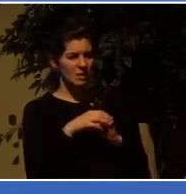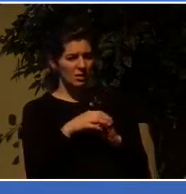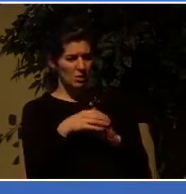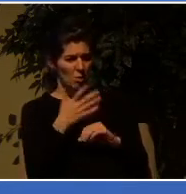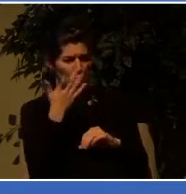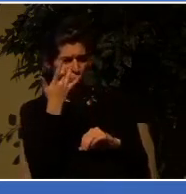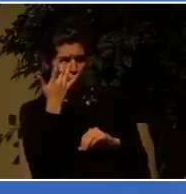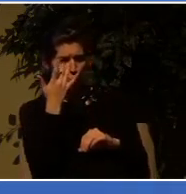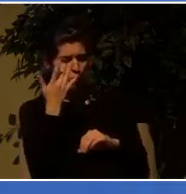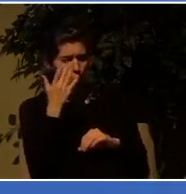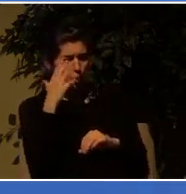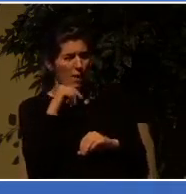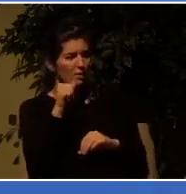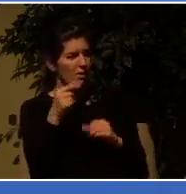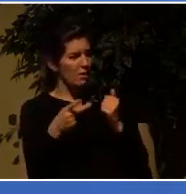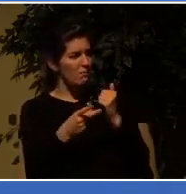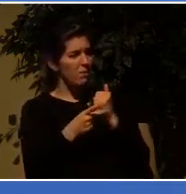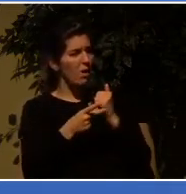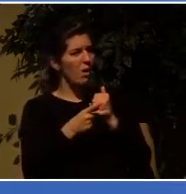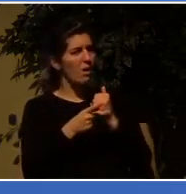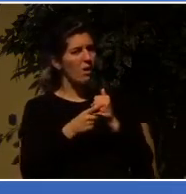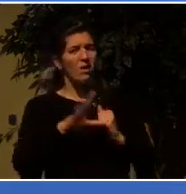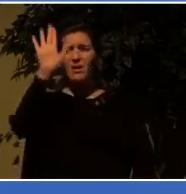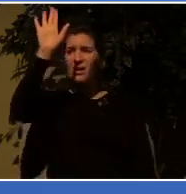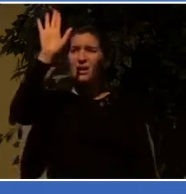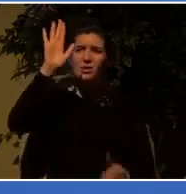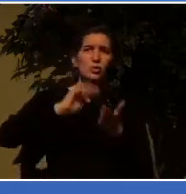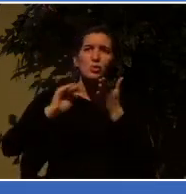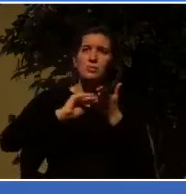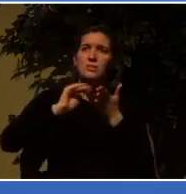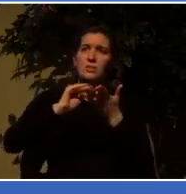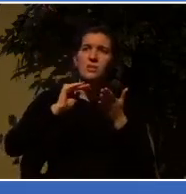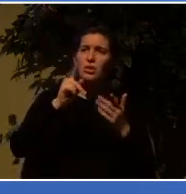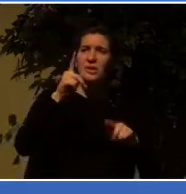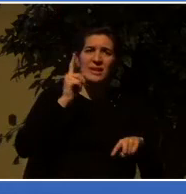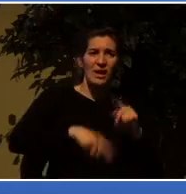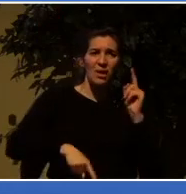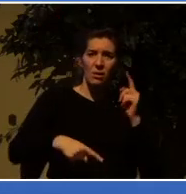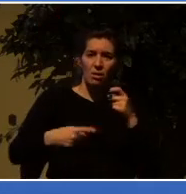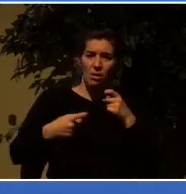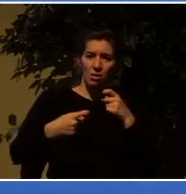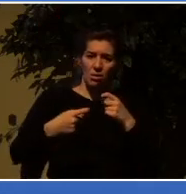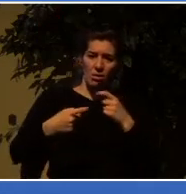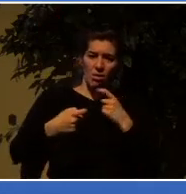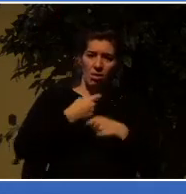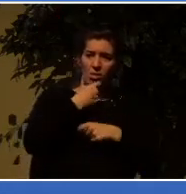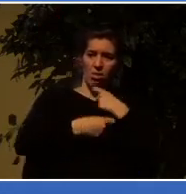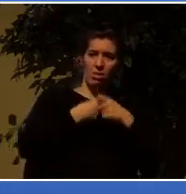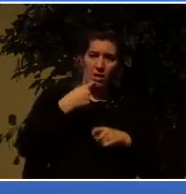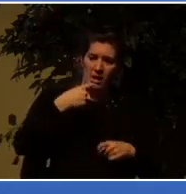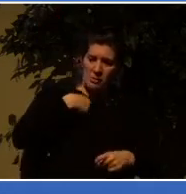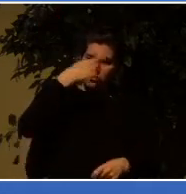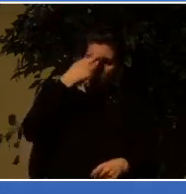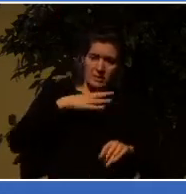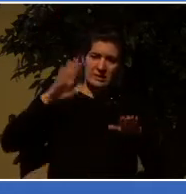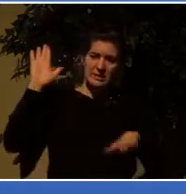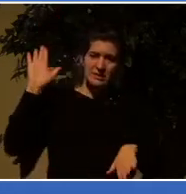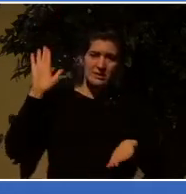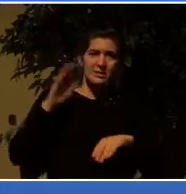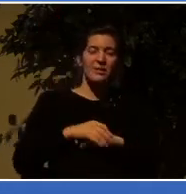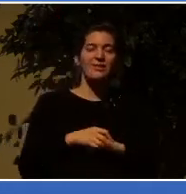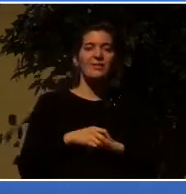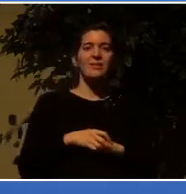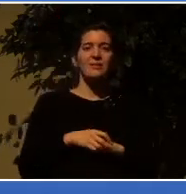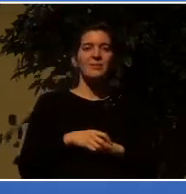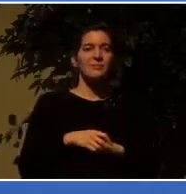in the book of Acts, and say, excuse me, you can't do this to me because I'm a Roman citizen? Later on, he got smart enough to say